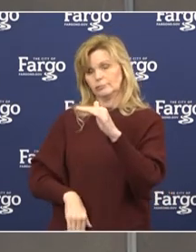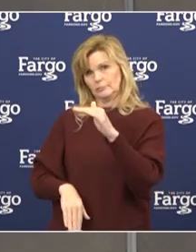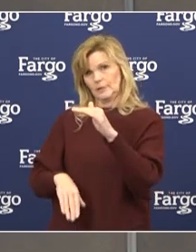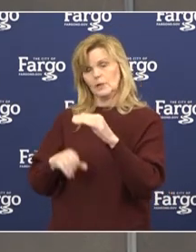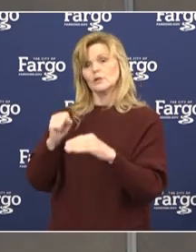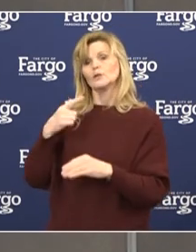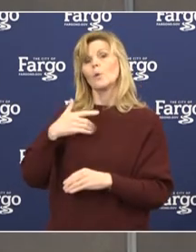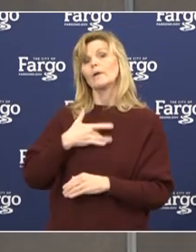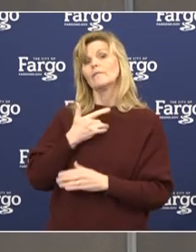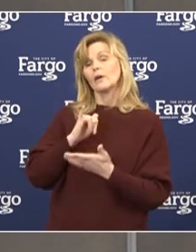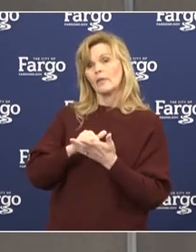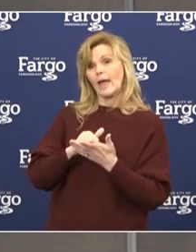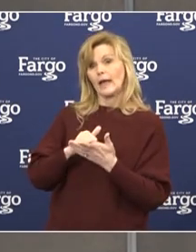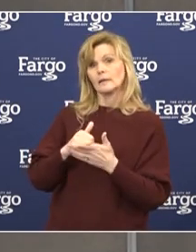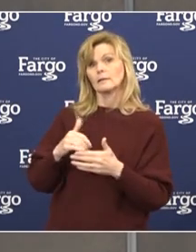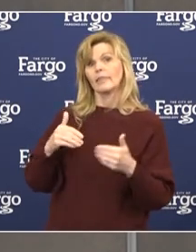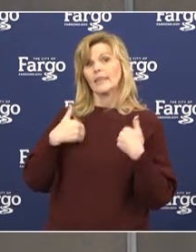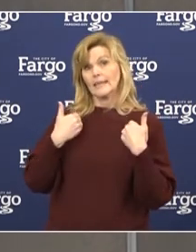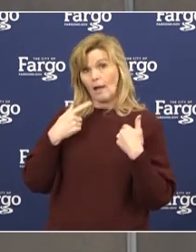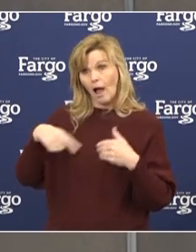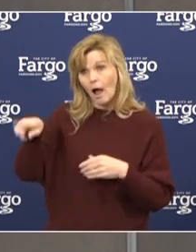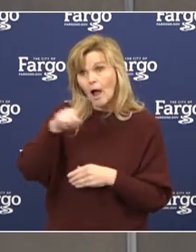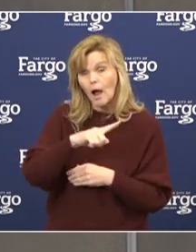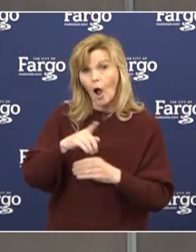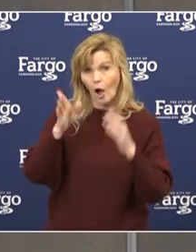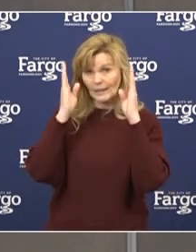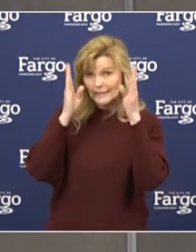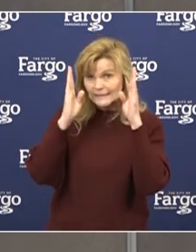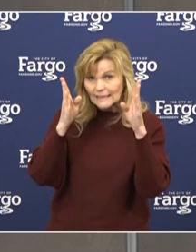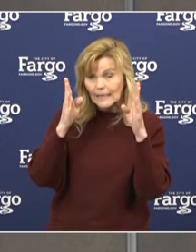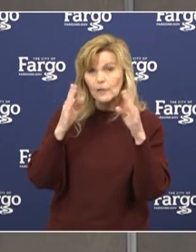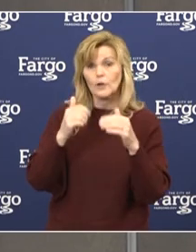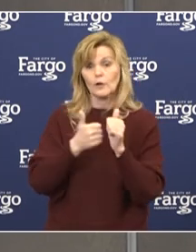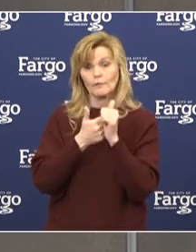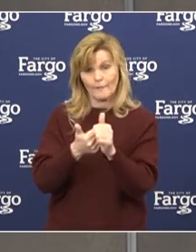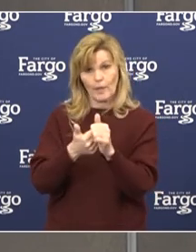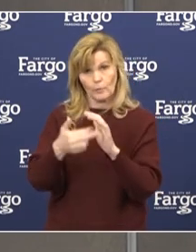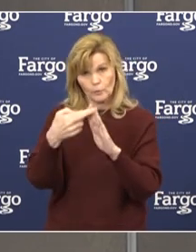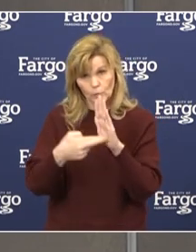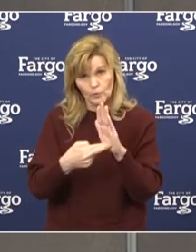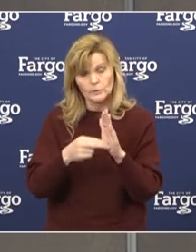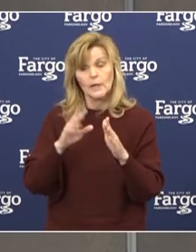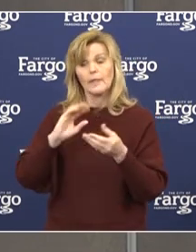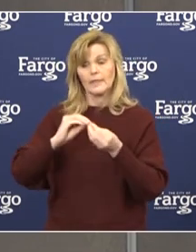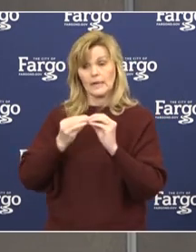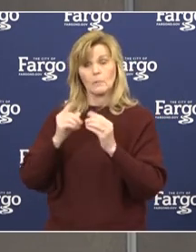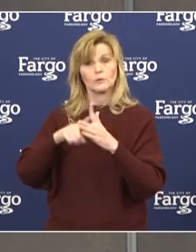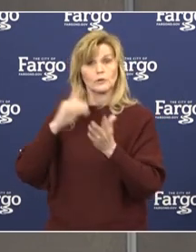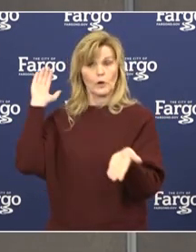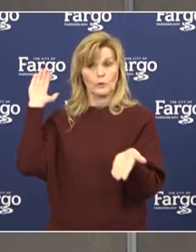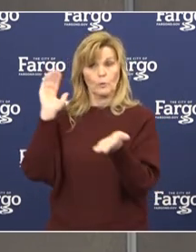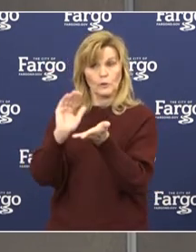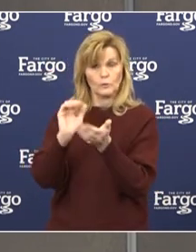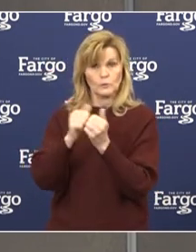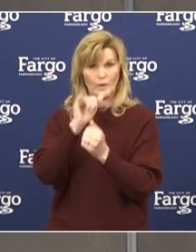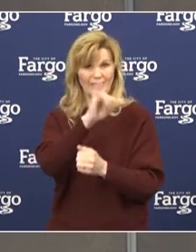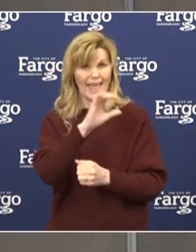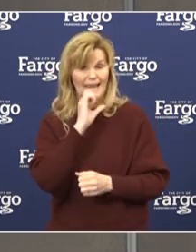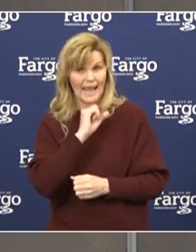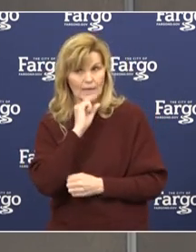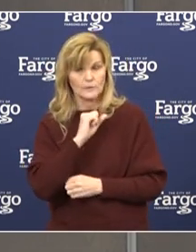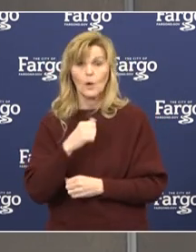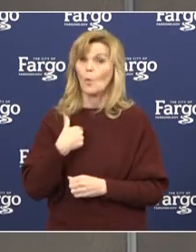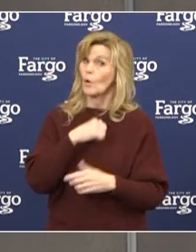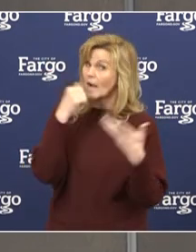So we feel the young are listening. We're showing some progress in this, and we're starting to flatten the curve in that age group. We're not done